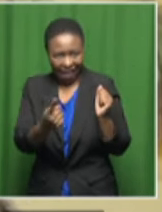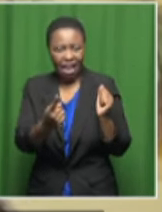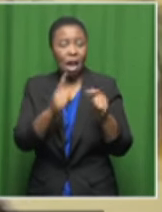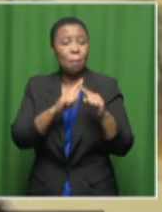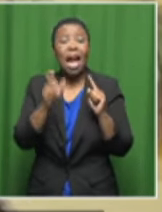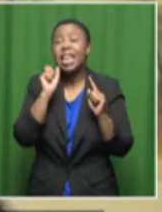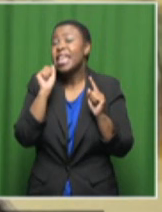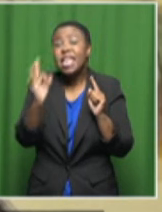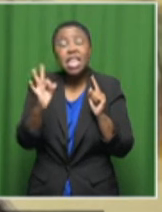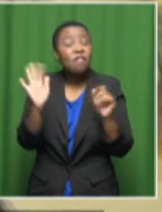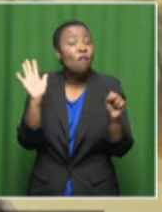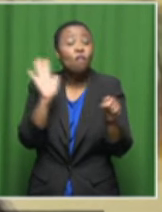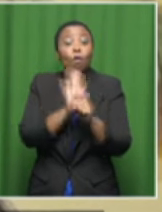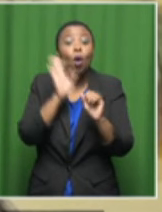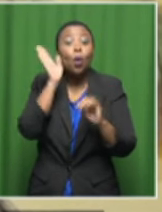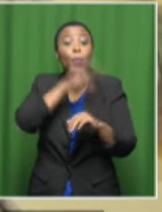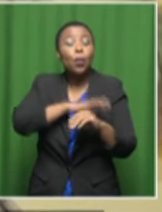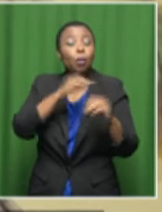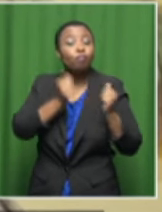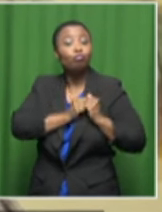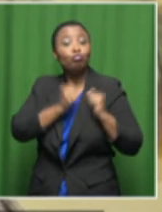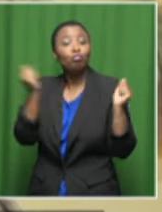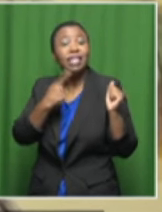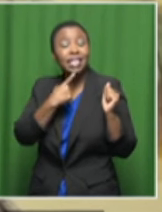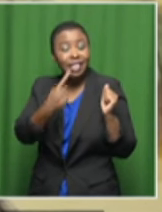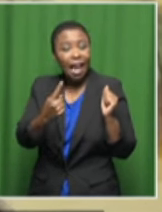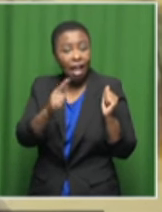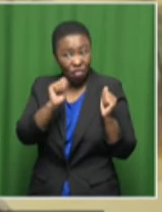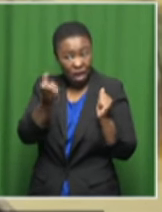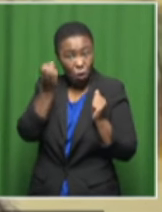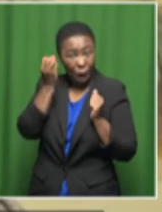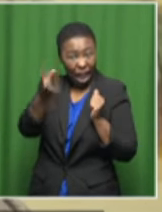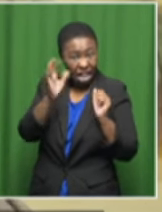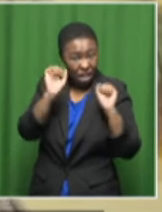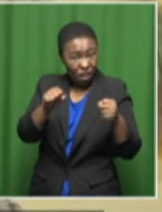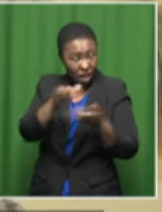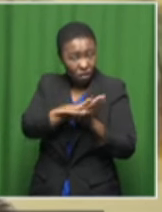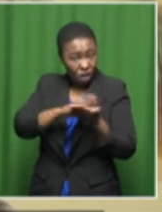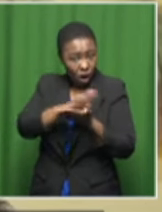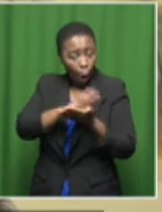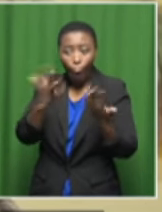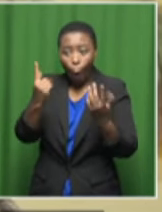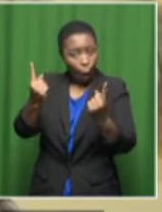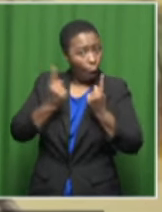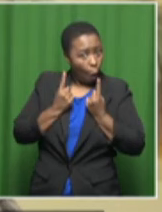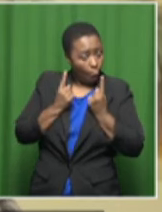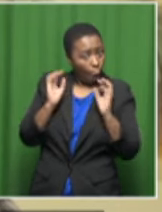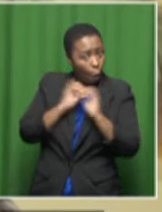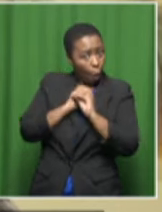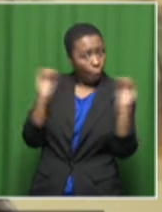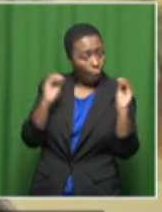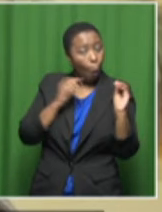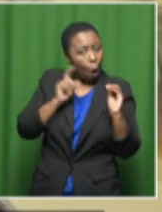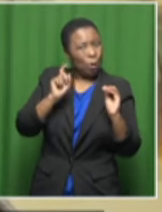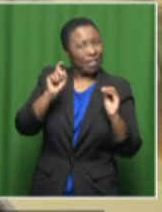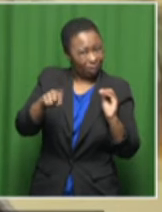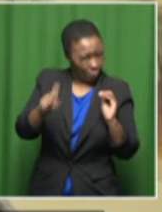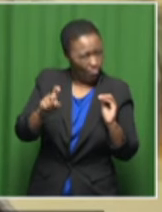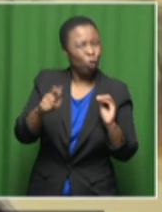make a full disclosure and you are denied amnesty, or you don't come forward, as you ought to have done,